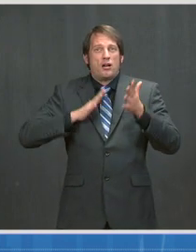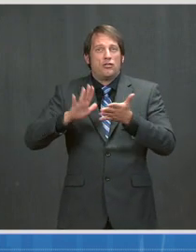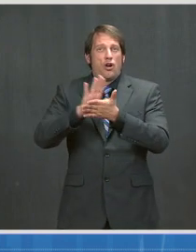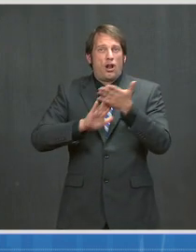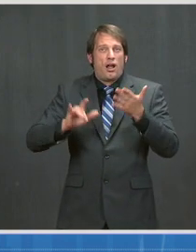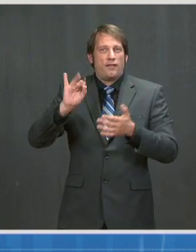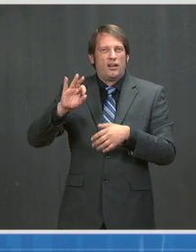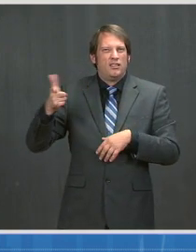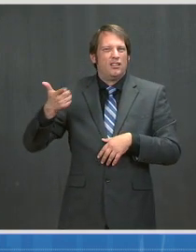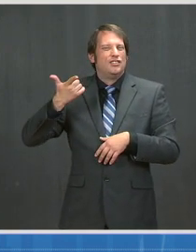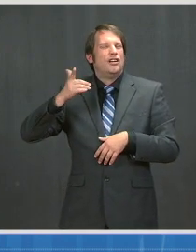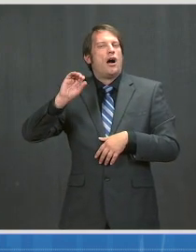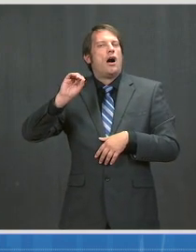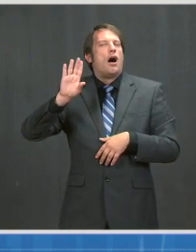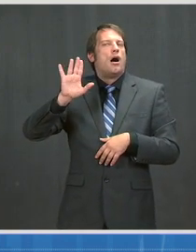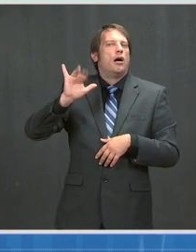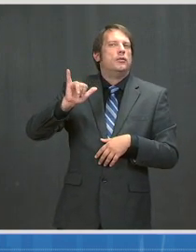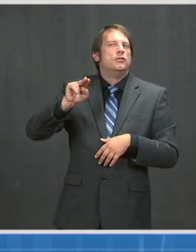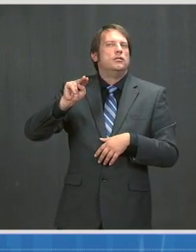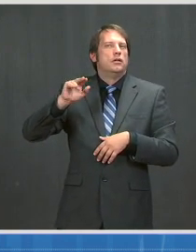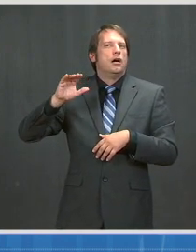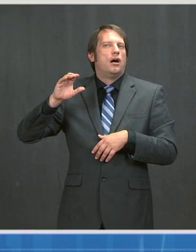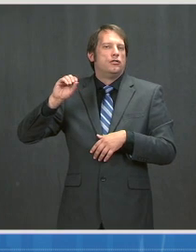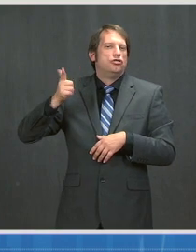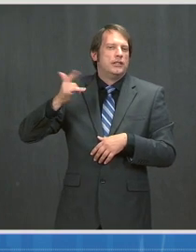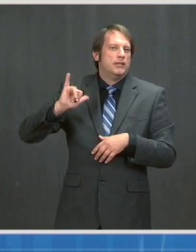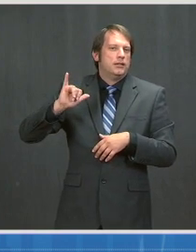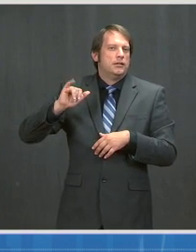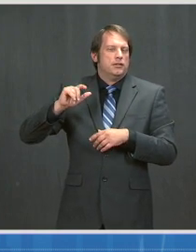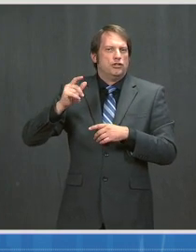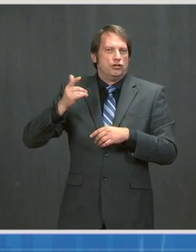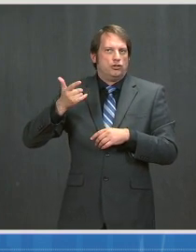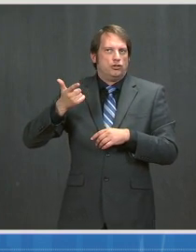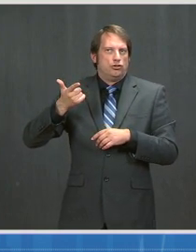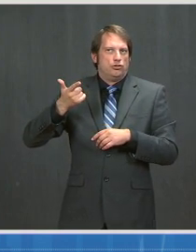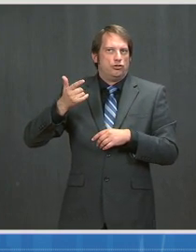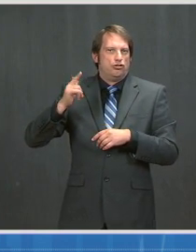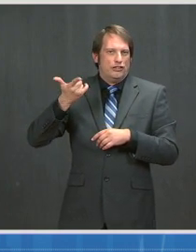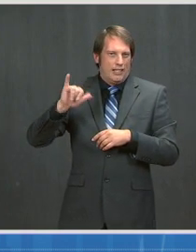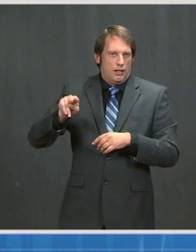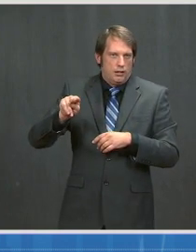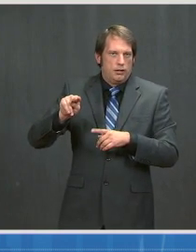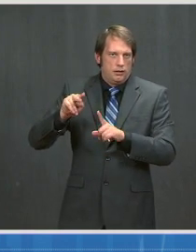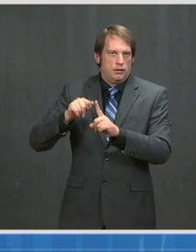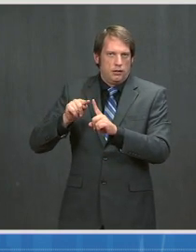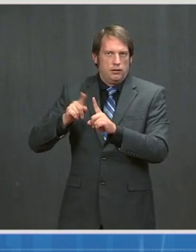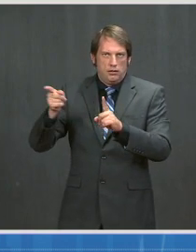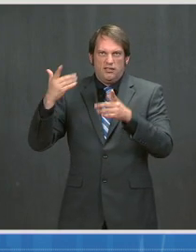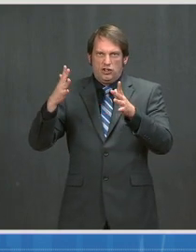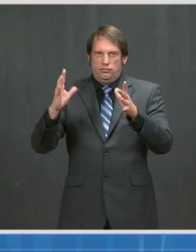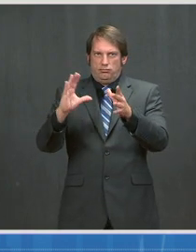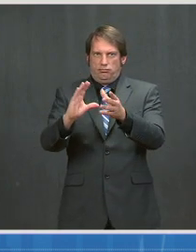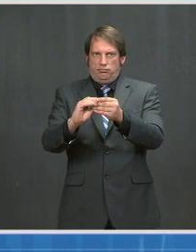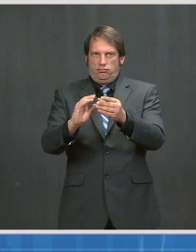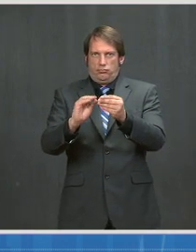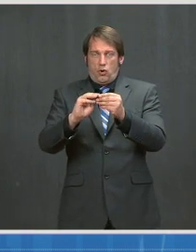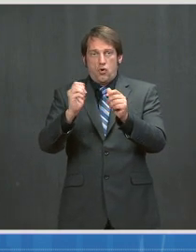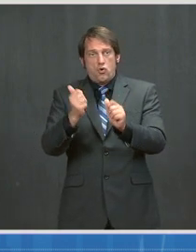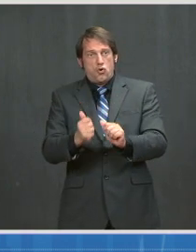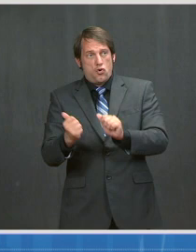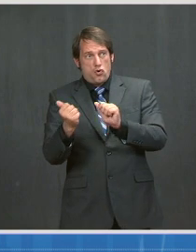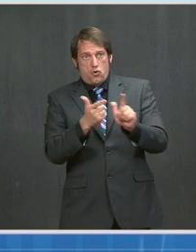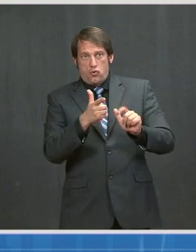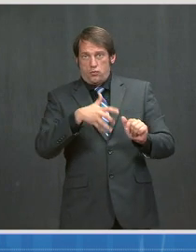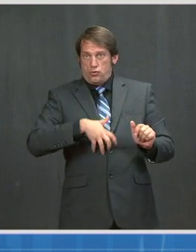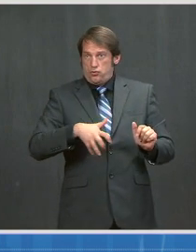recommend vaccination in pregnant women, they make a very important statement that all pregnant individuals who choose to receive